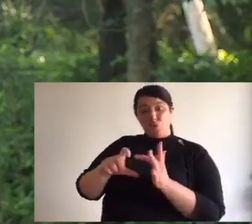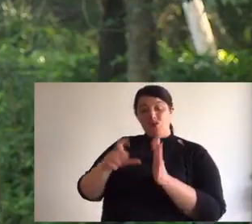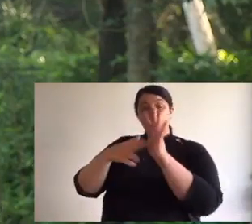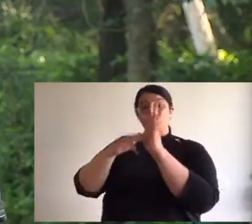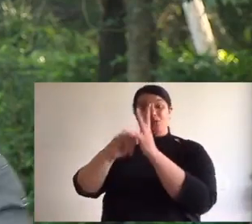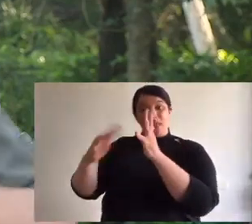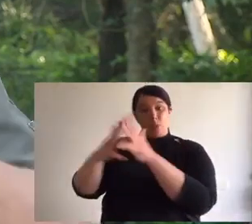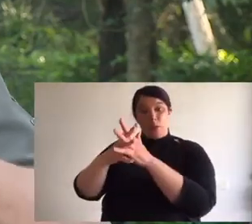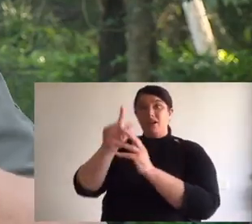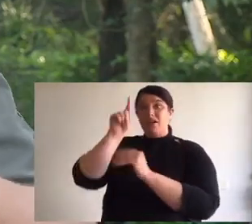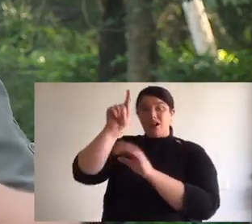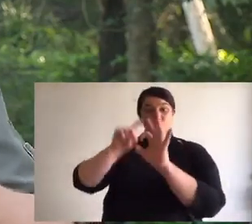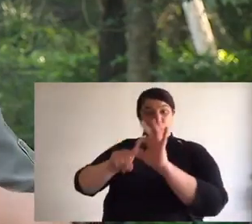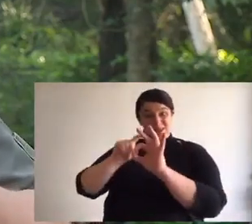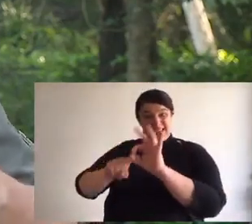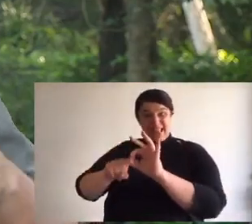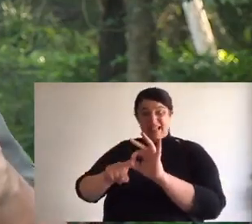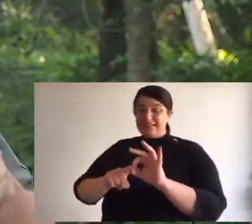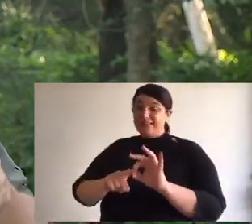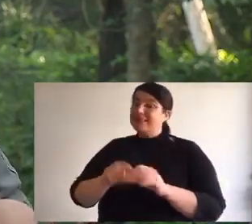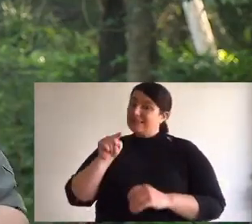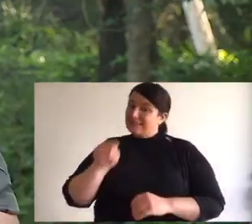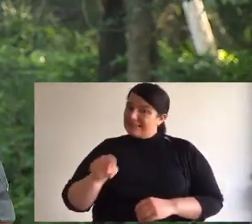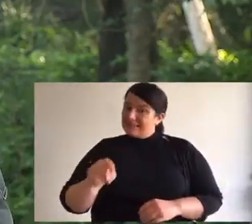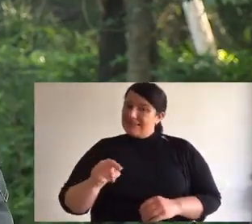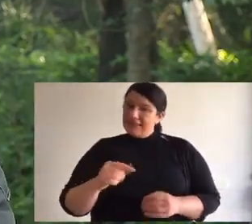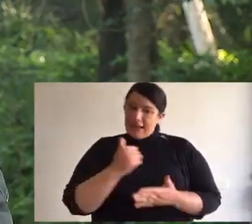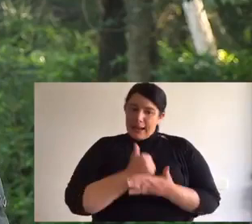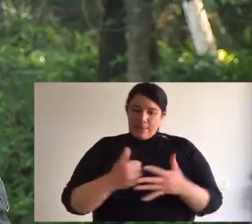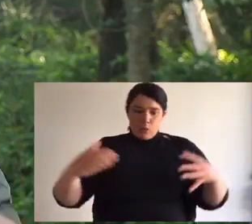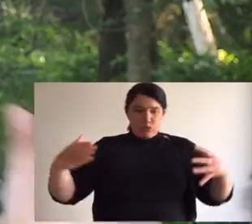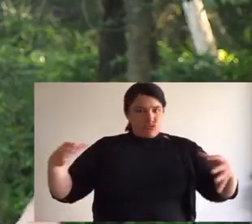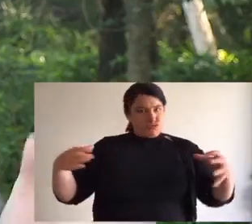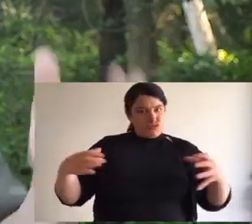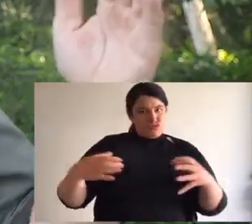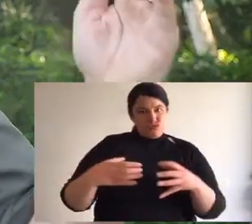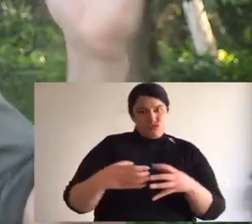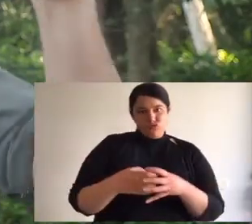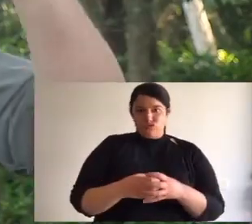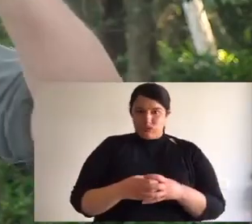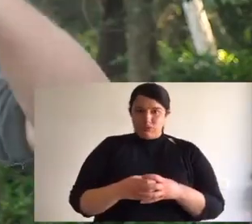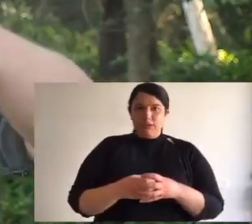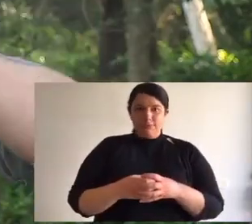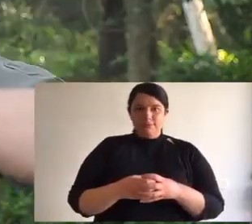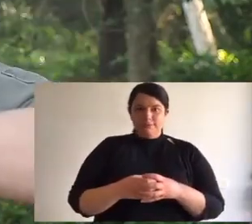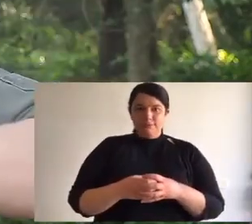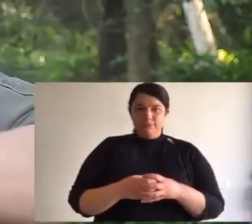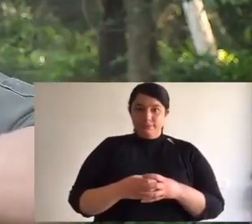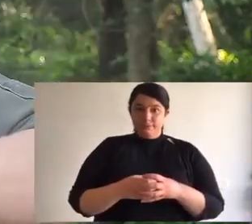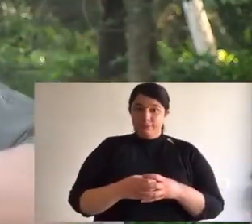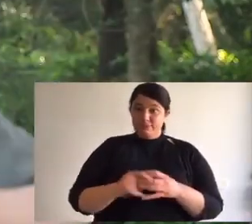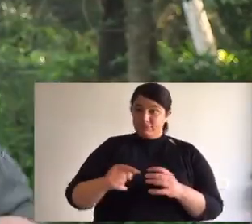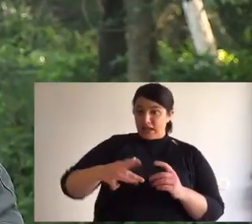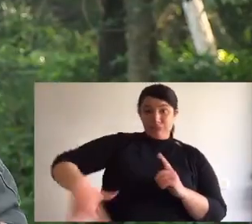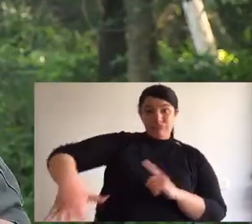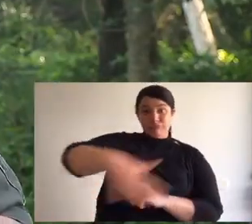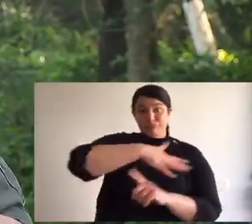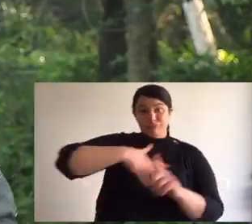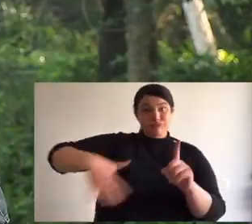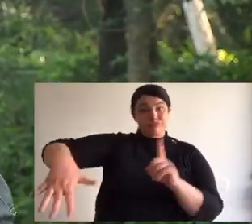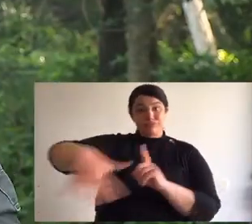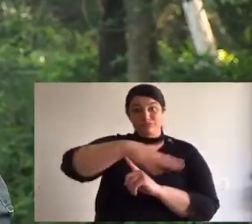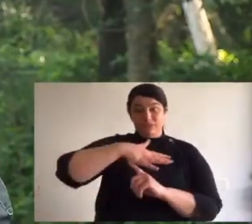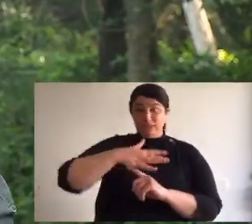better. But between Victoria, New South Wales and Queensland spotted tail quolls are on a radical decline. Now